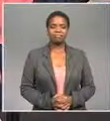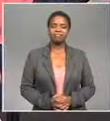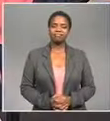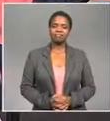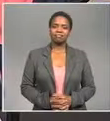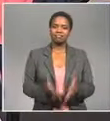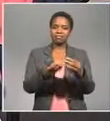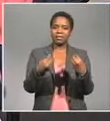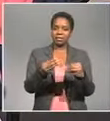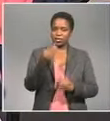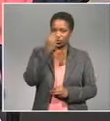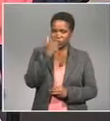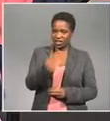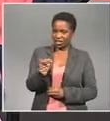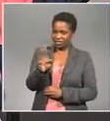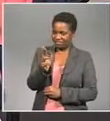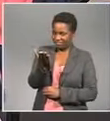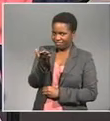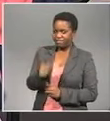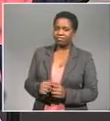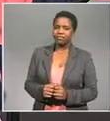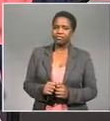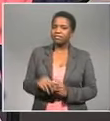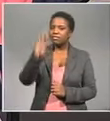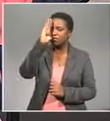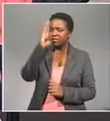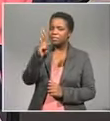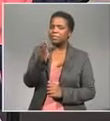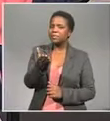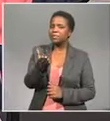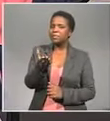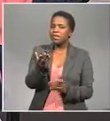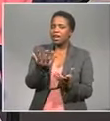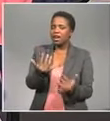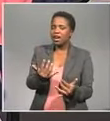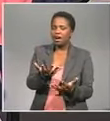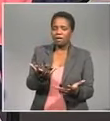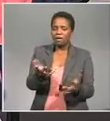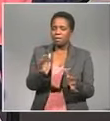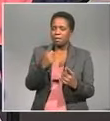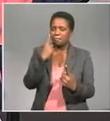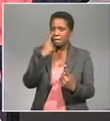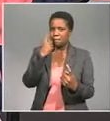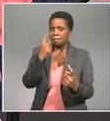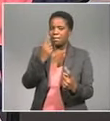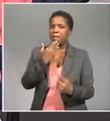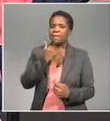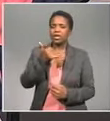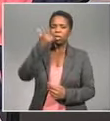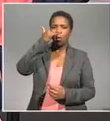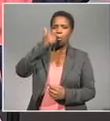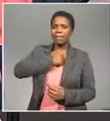Let's talk business now with Rofiwa Madzena Evening to you, Rofiwa As the outcry over the Please Call Me saga